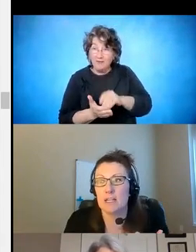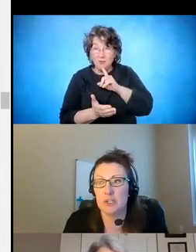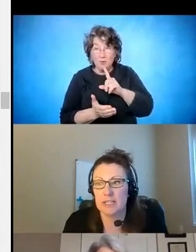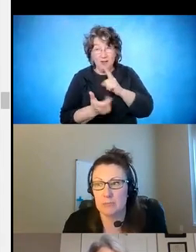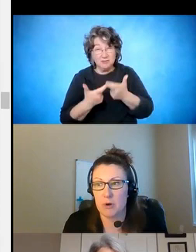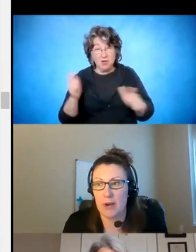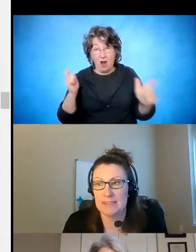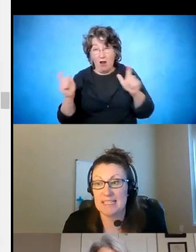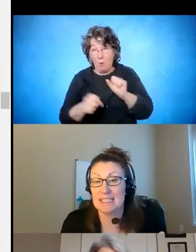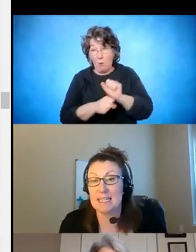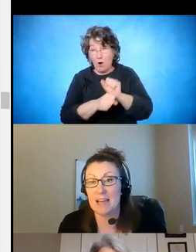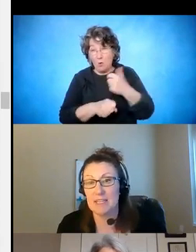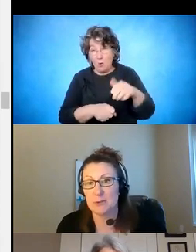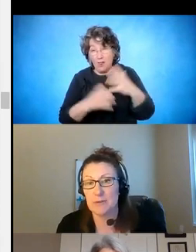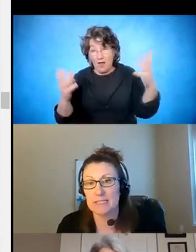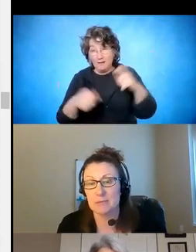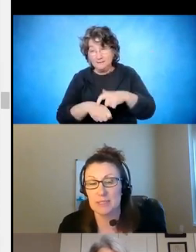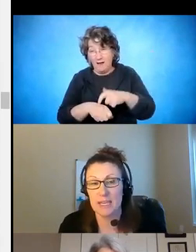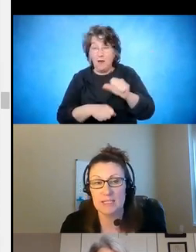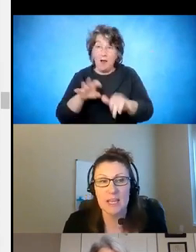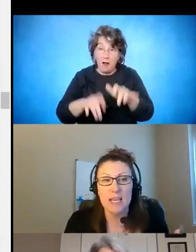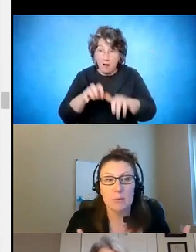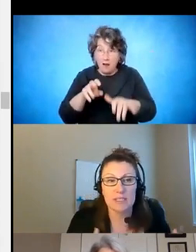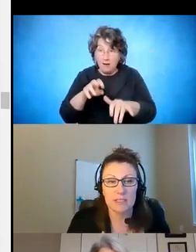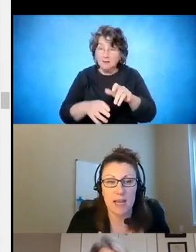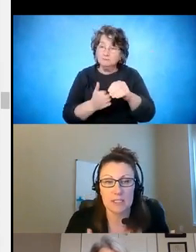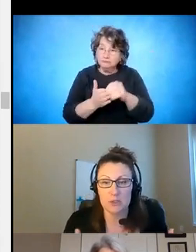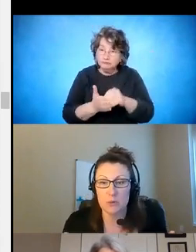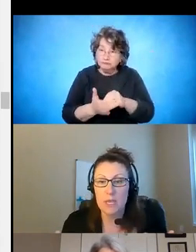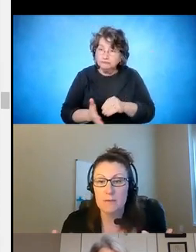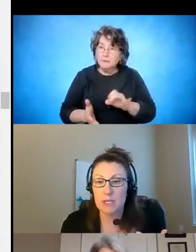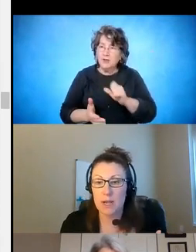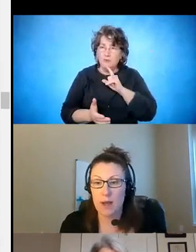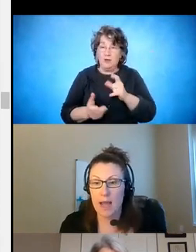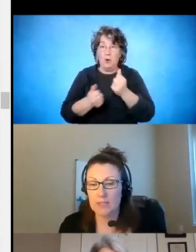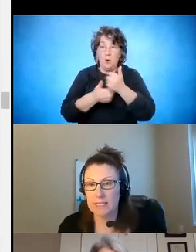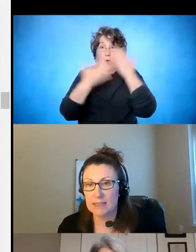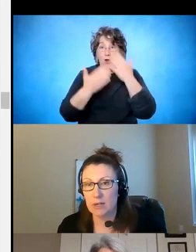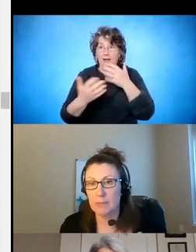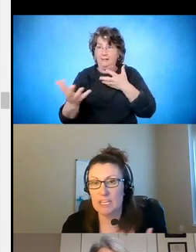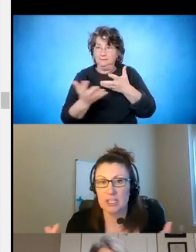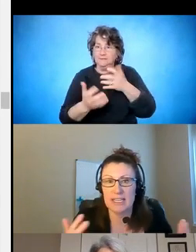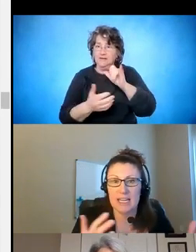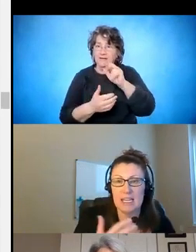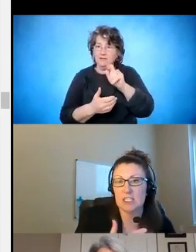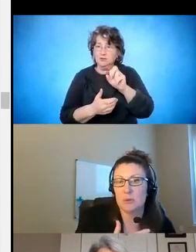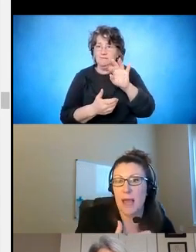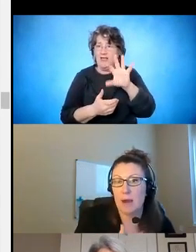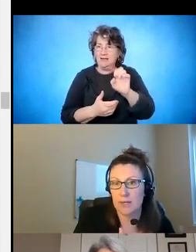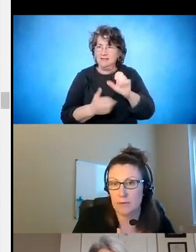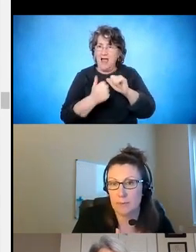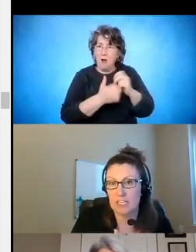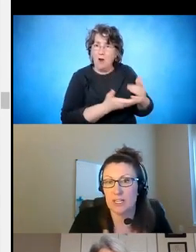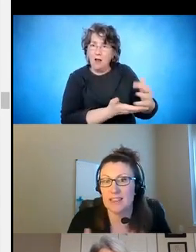we had contracted programs and didn't have the interface in place, it was a lot to figure out how to get their information and get it into